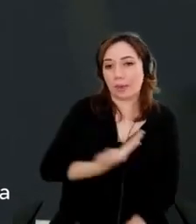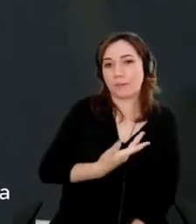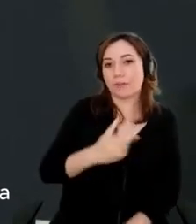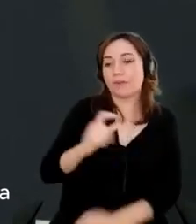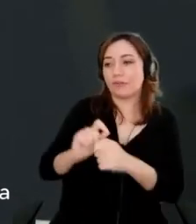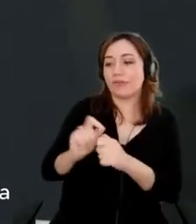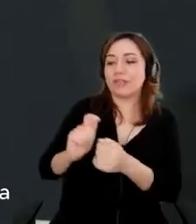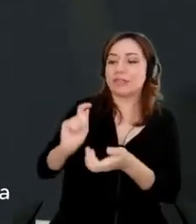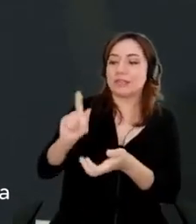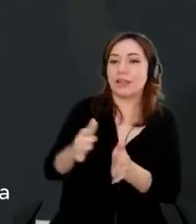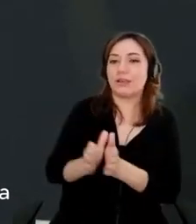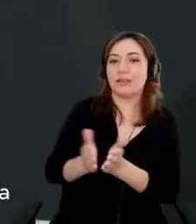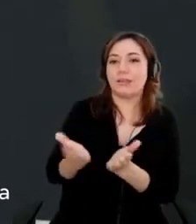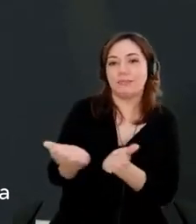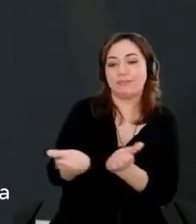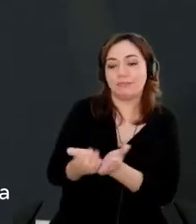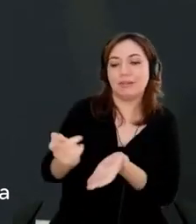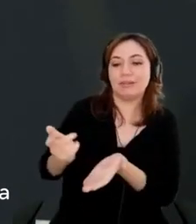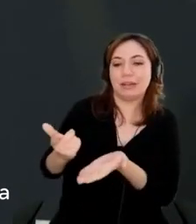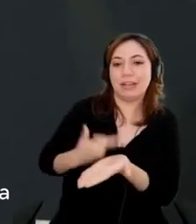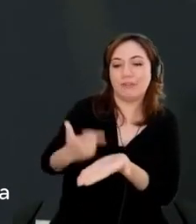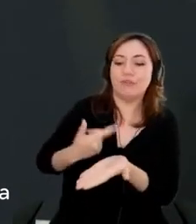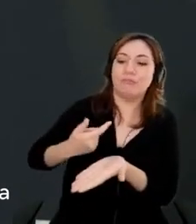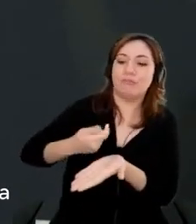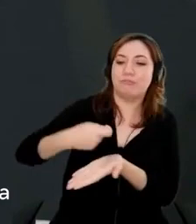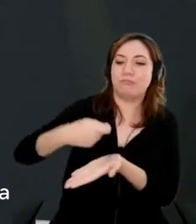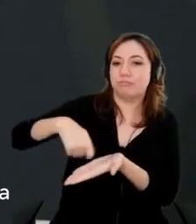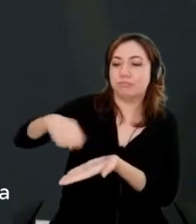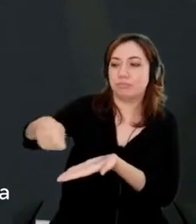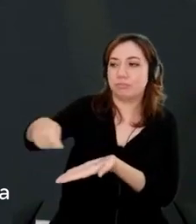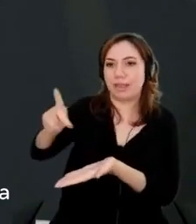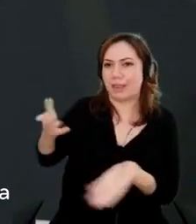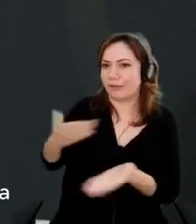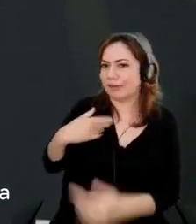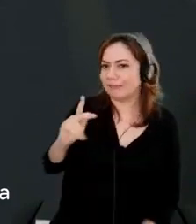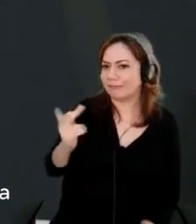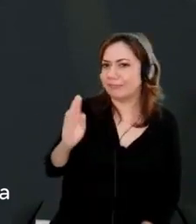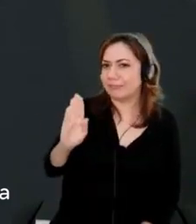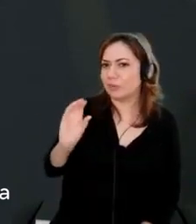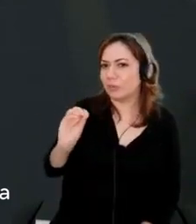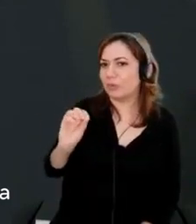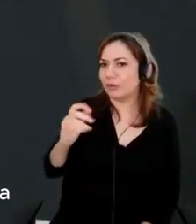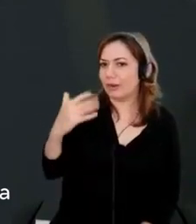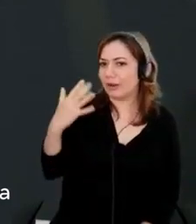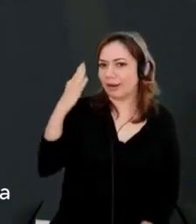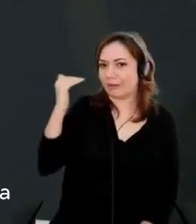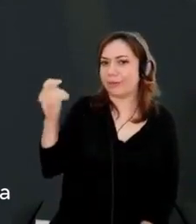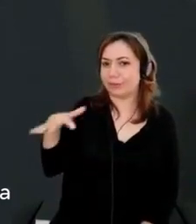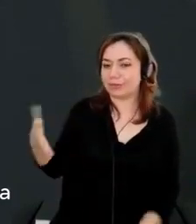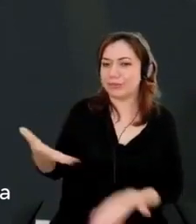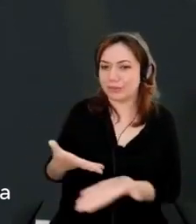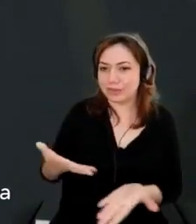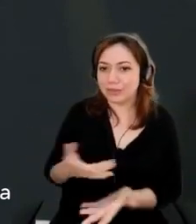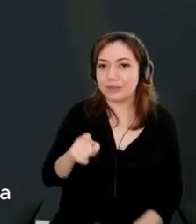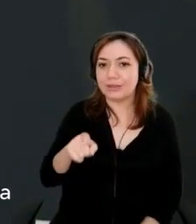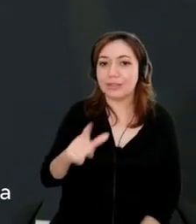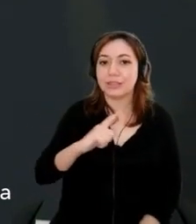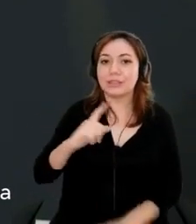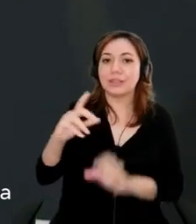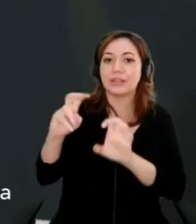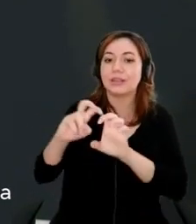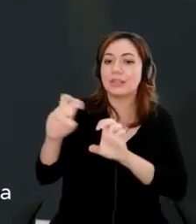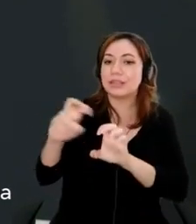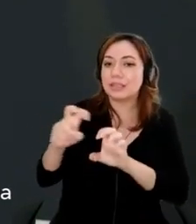show right now. And we were over at Stanford. And, and I, this is when ChatGPT was all the rage. And I,